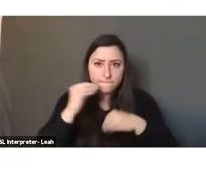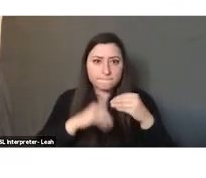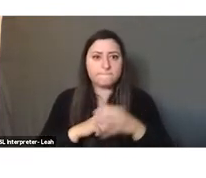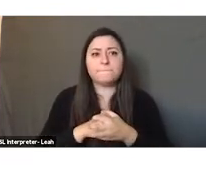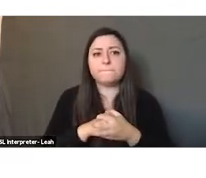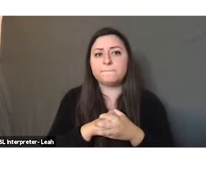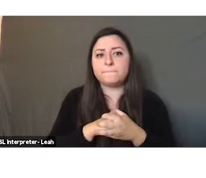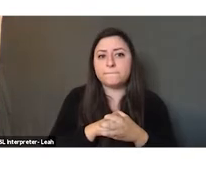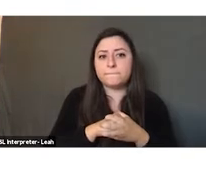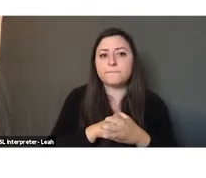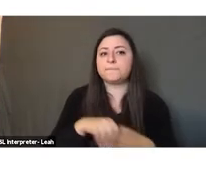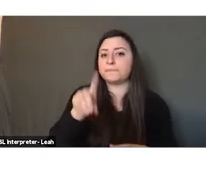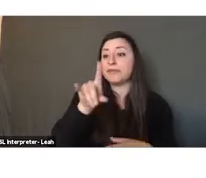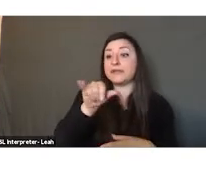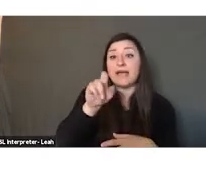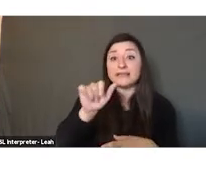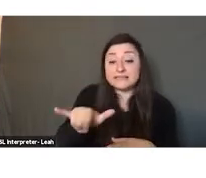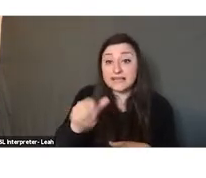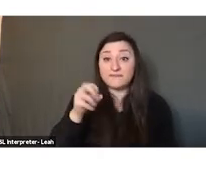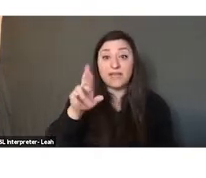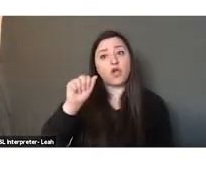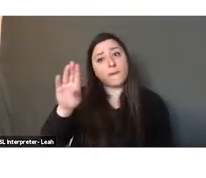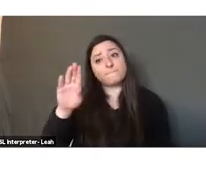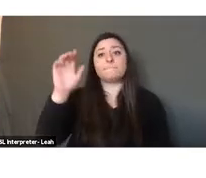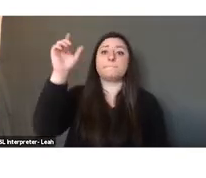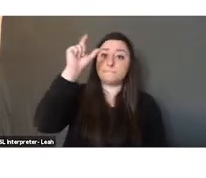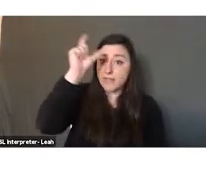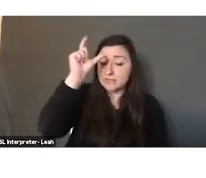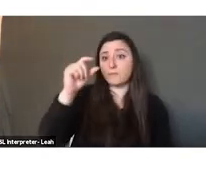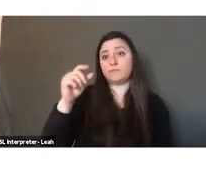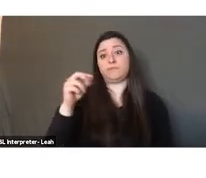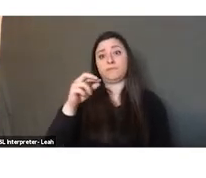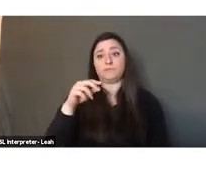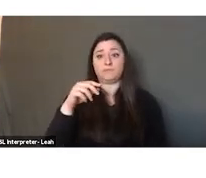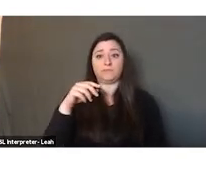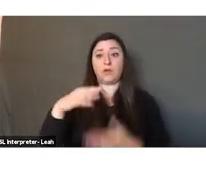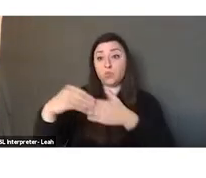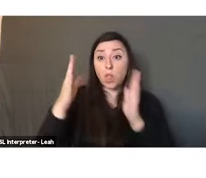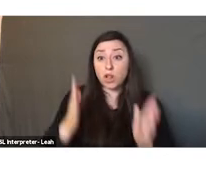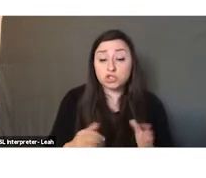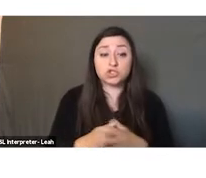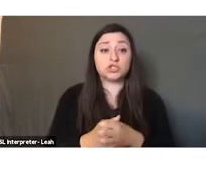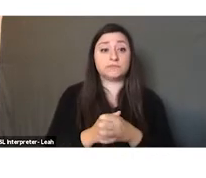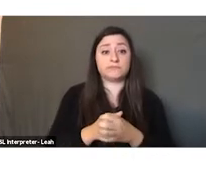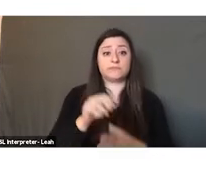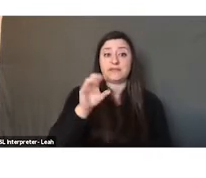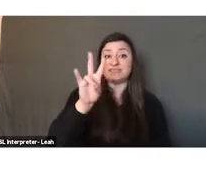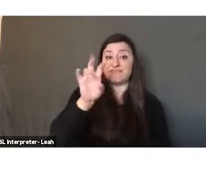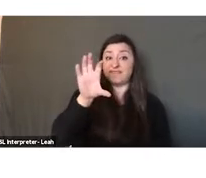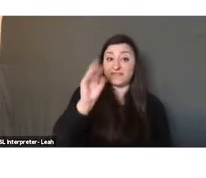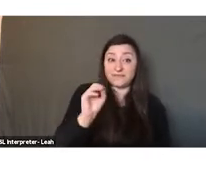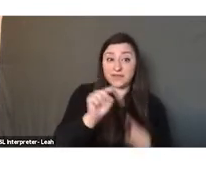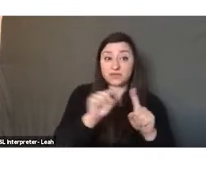were a dynasty of Arab Muslim rulers based between 750 and